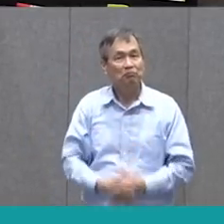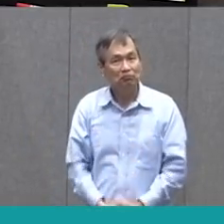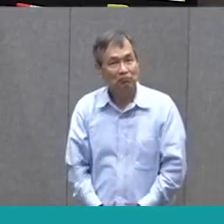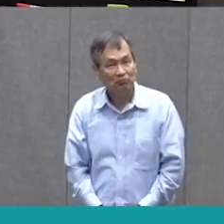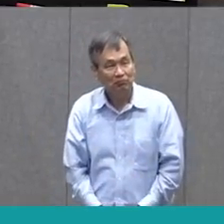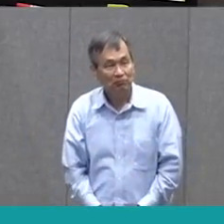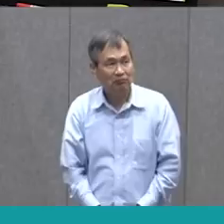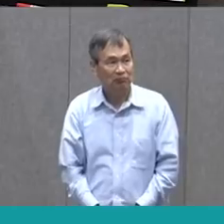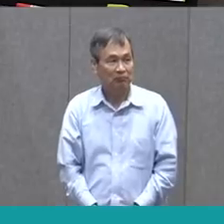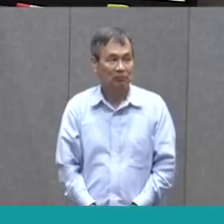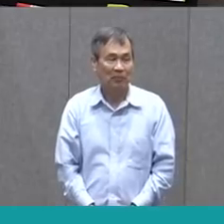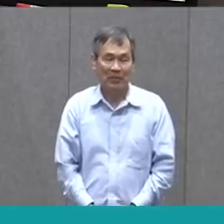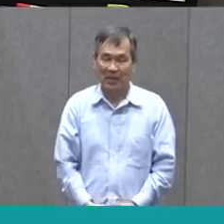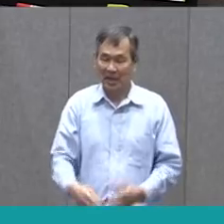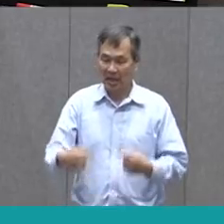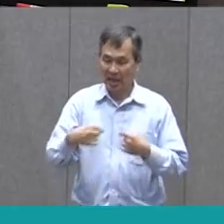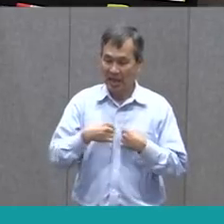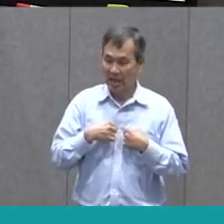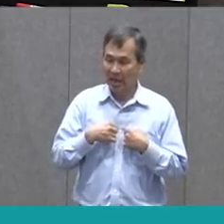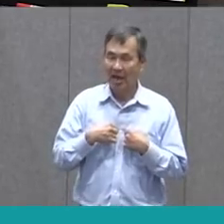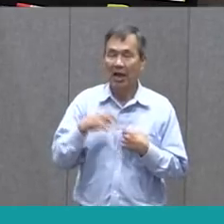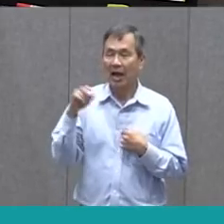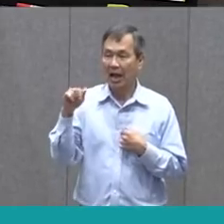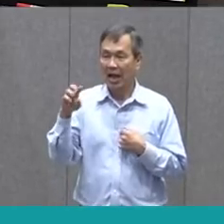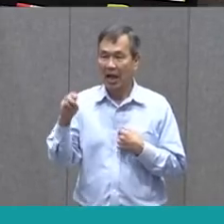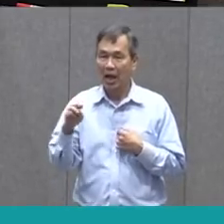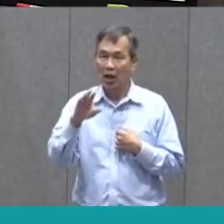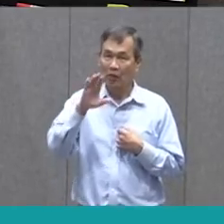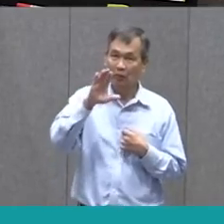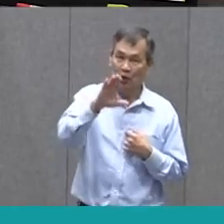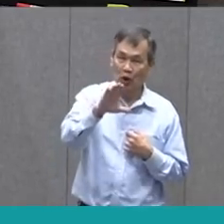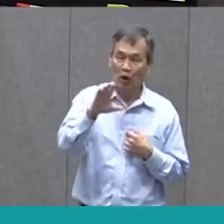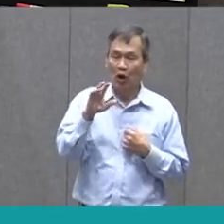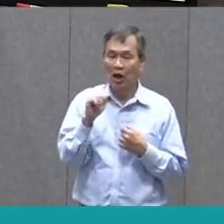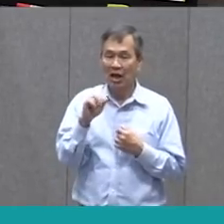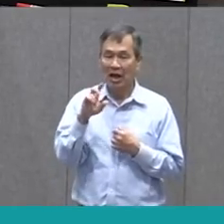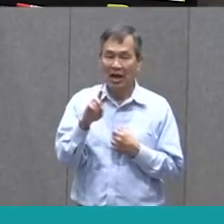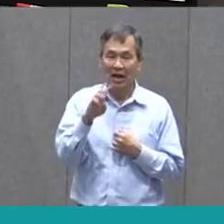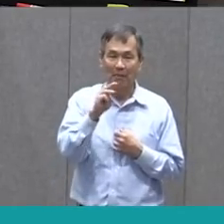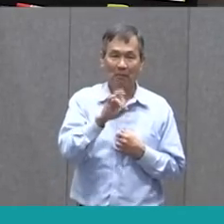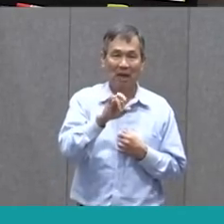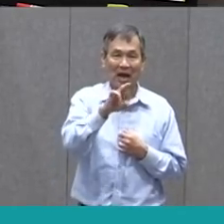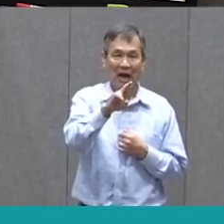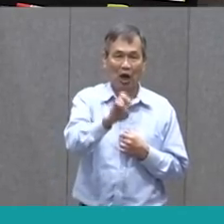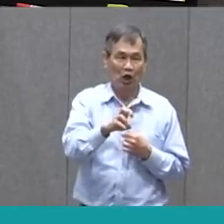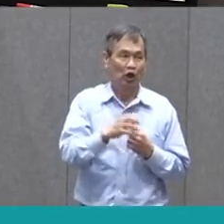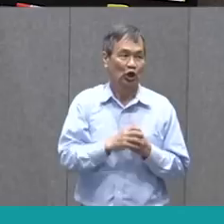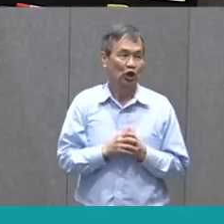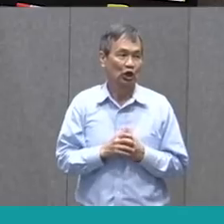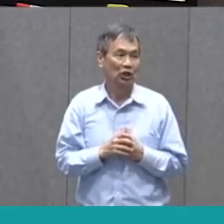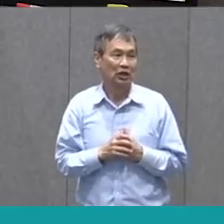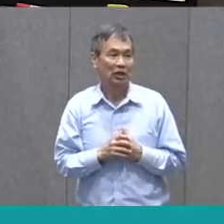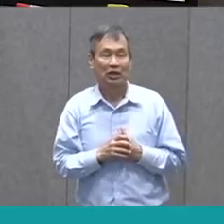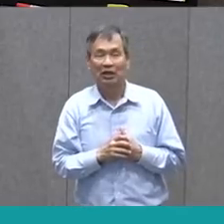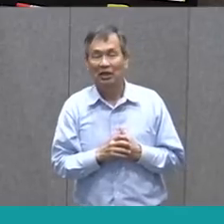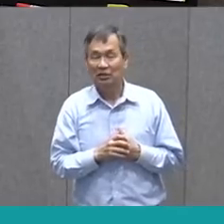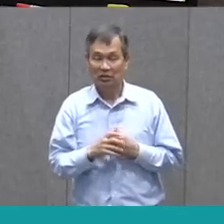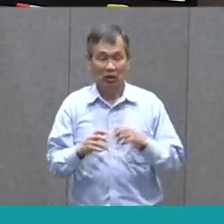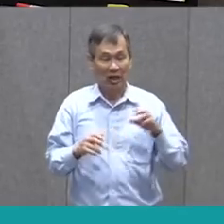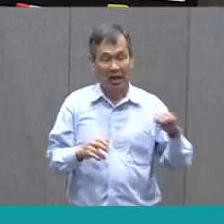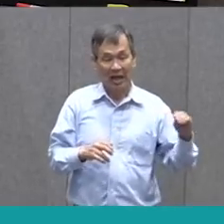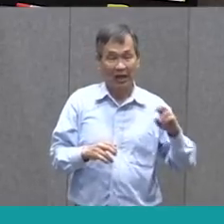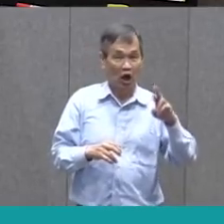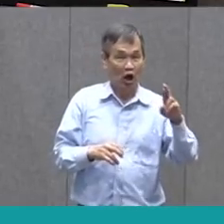I am your admirer. Most teachers are admirers for their students.